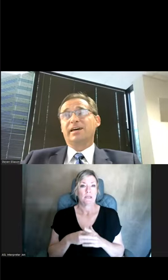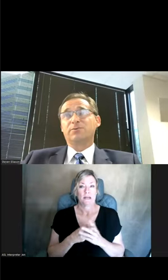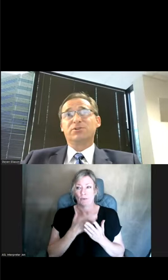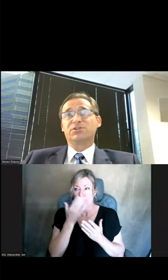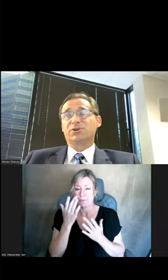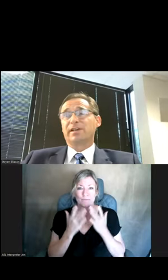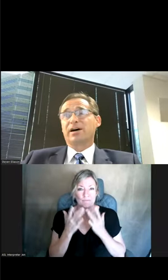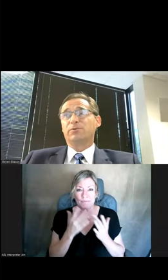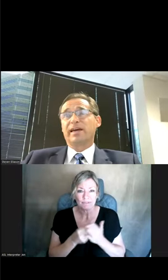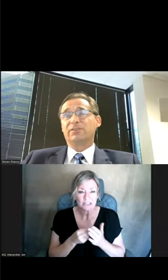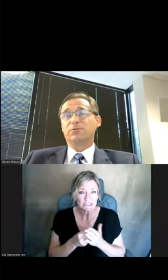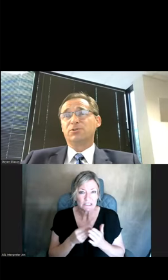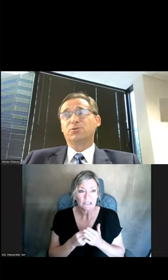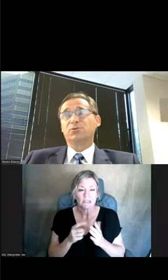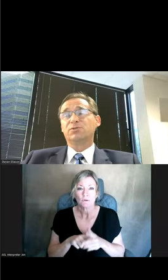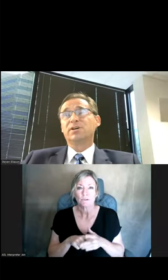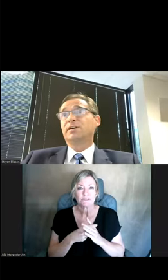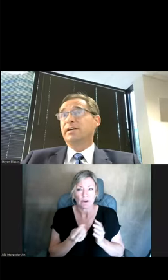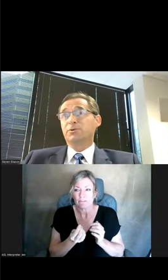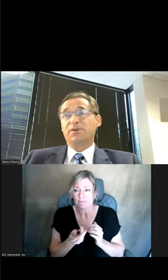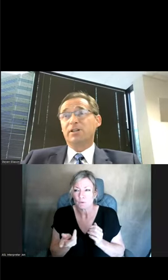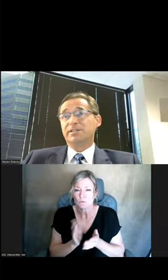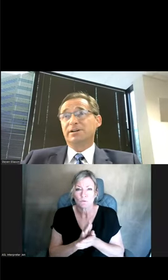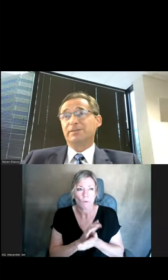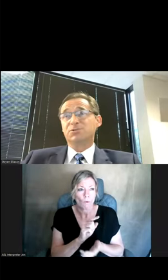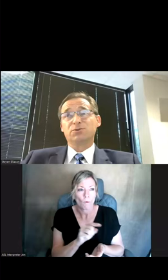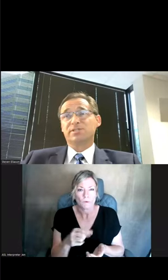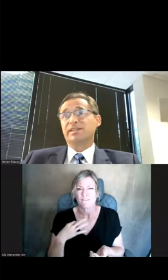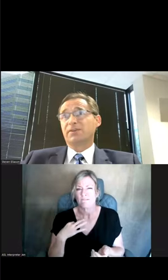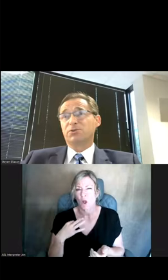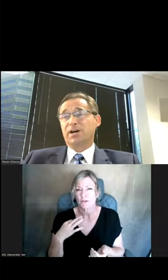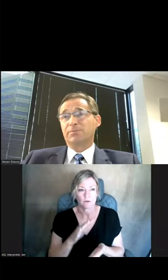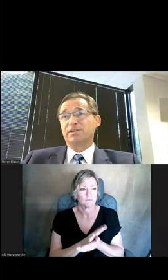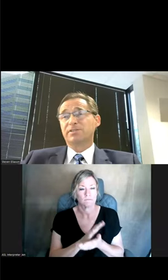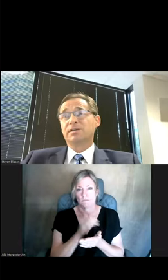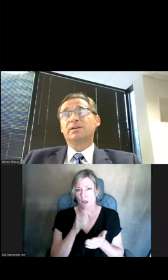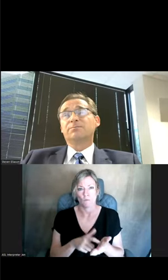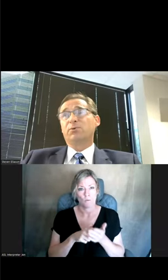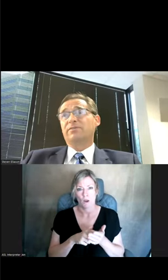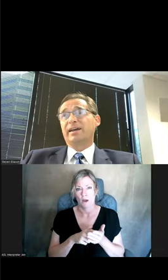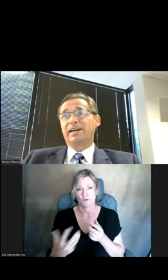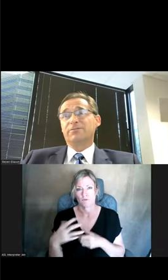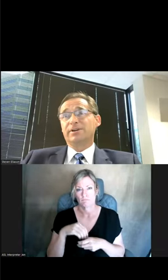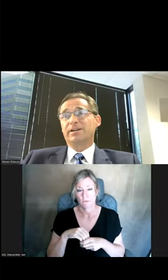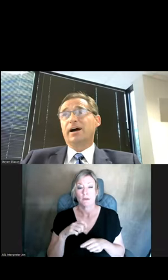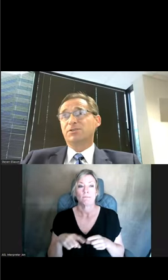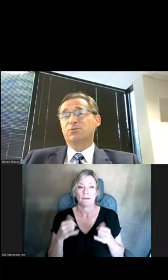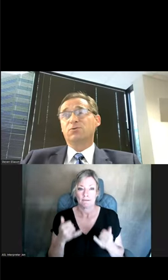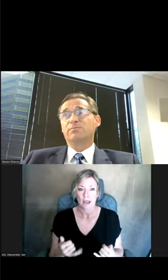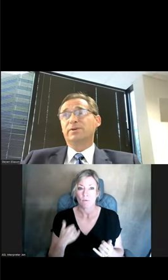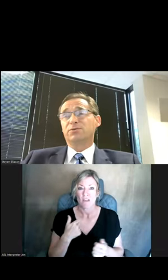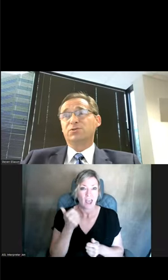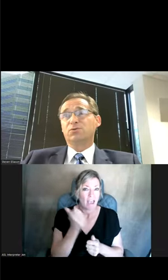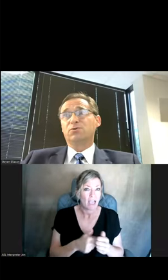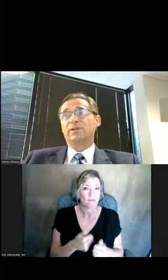And we just started out with a handful of schools. It was voluntary. Schools didn't have to adopt this. But we've had every high